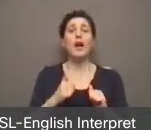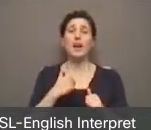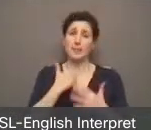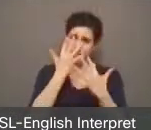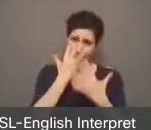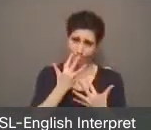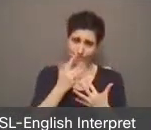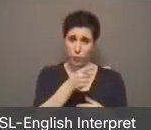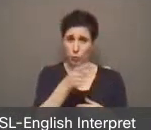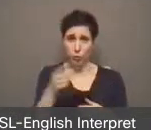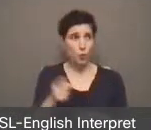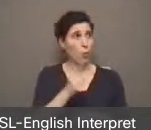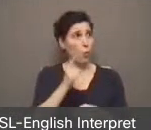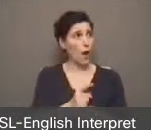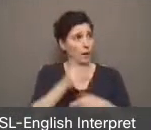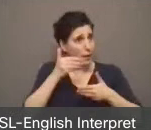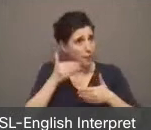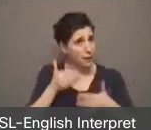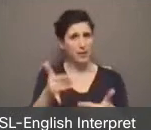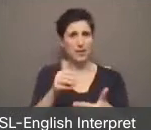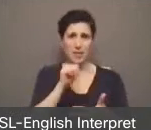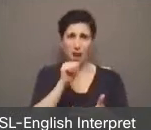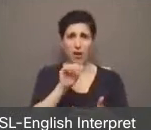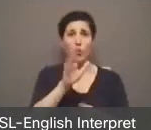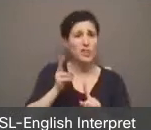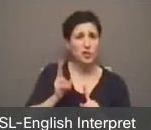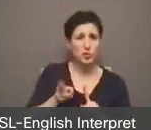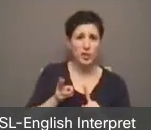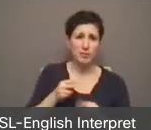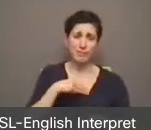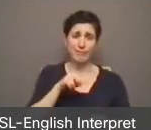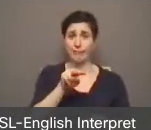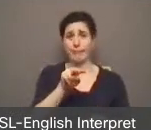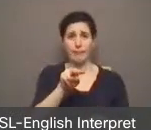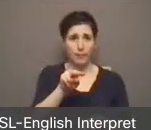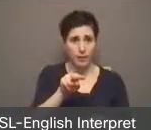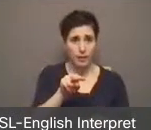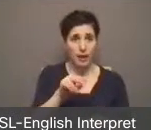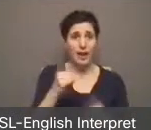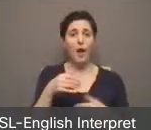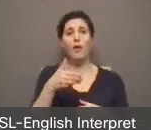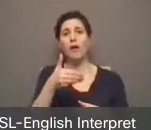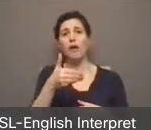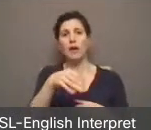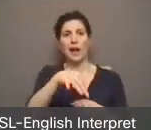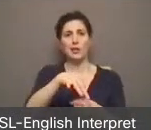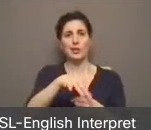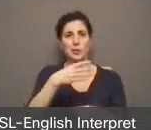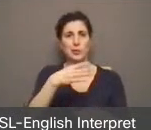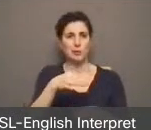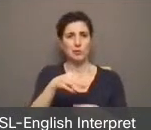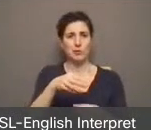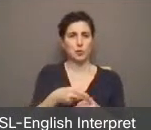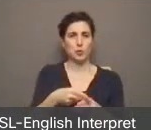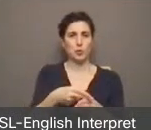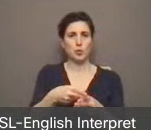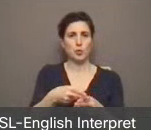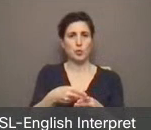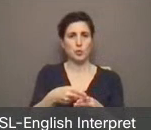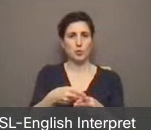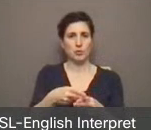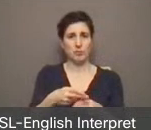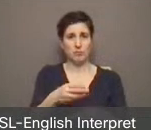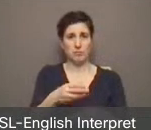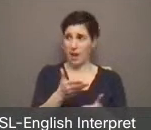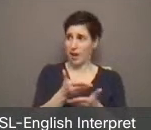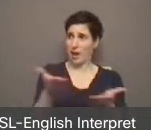thing. Their track record doesn't inspire confidence. We're in an election year, and to anyone listening to this, ask yourself, is this government really the best we